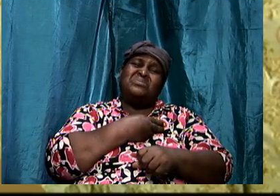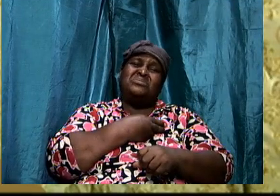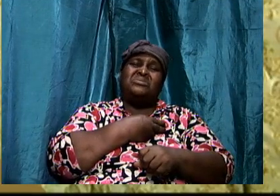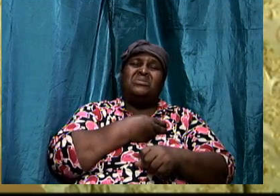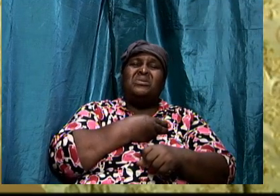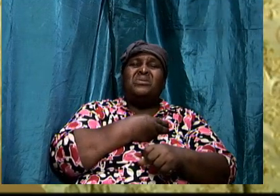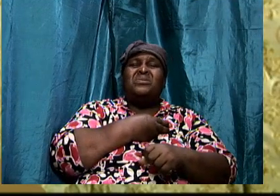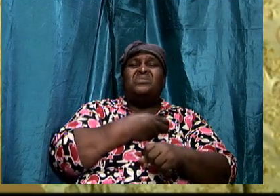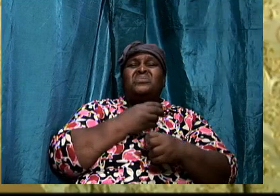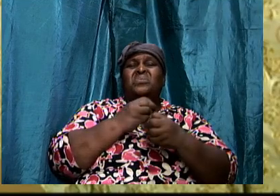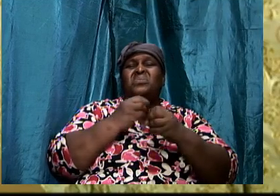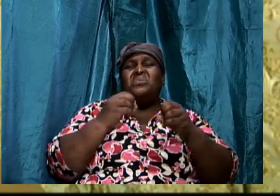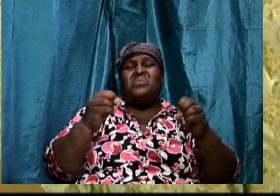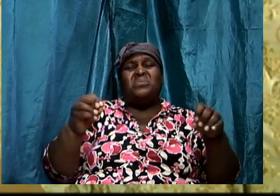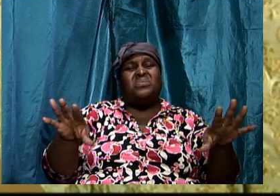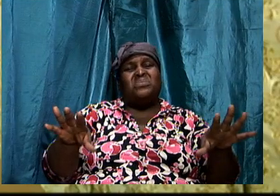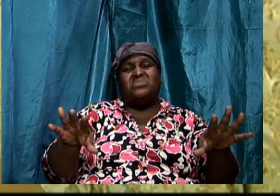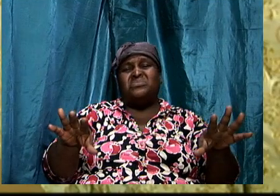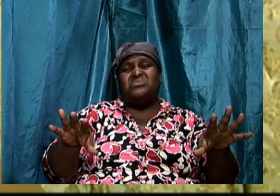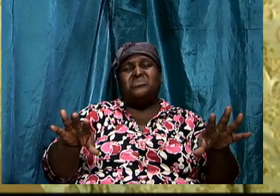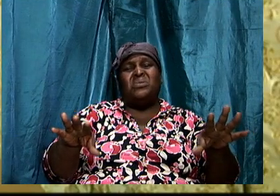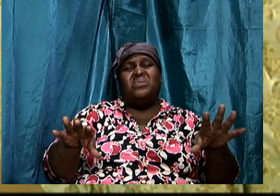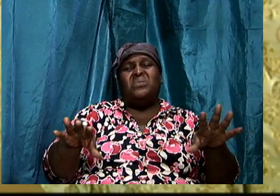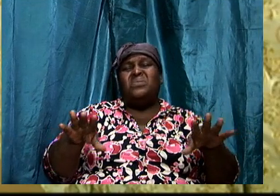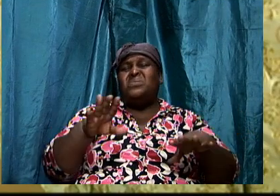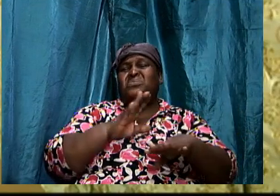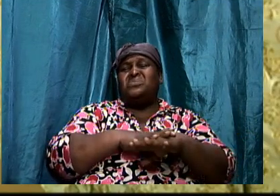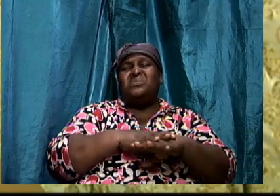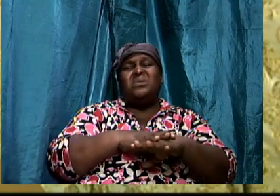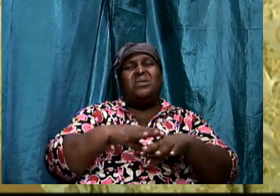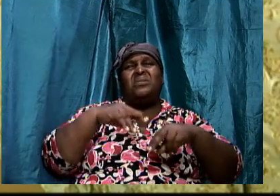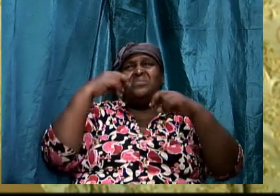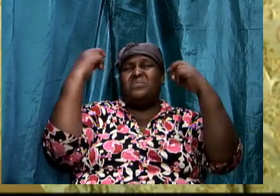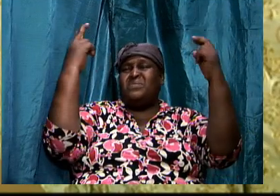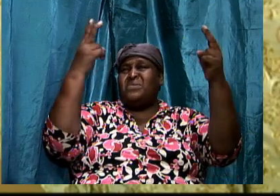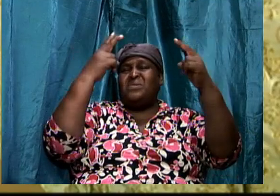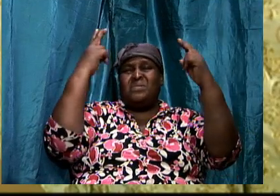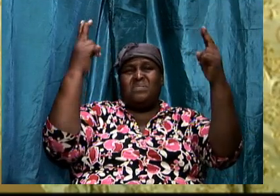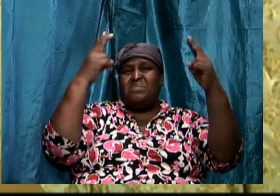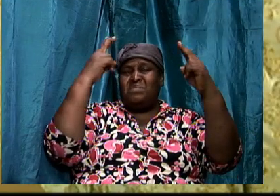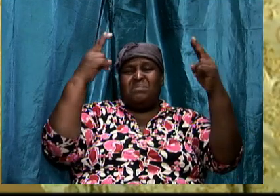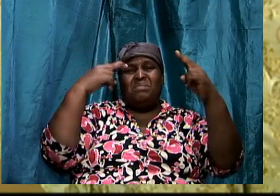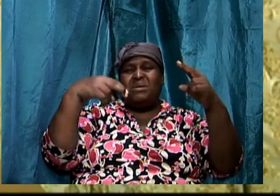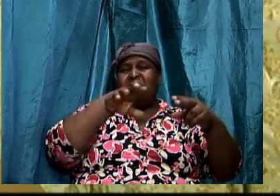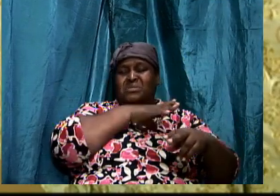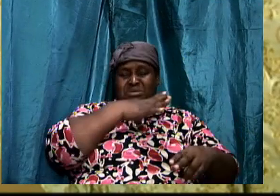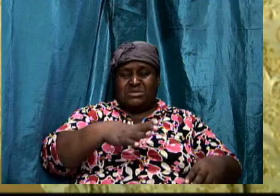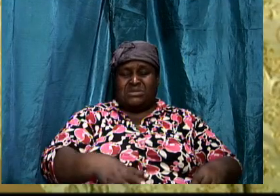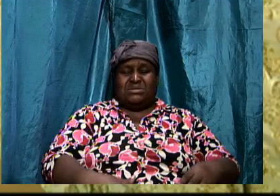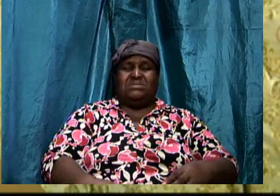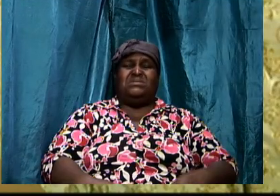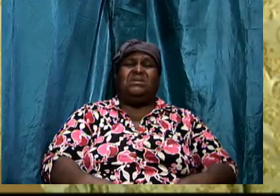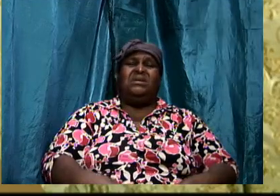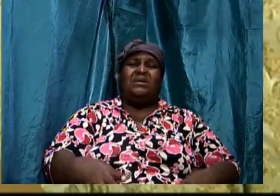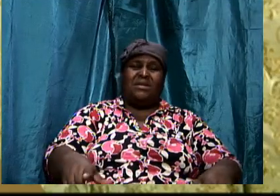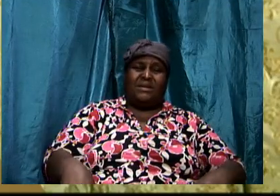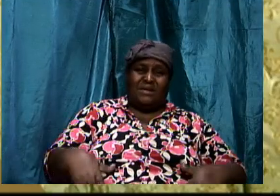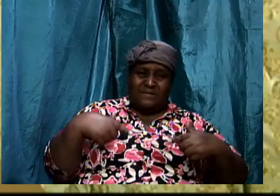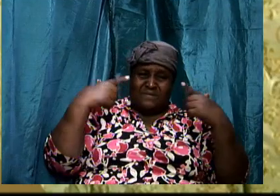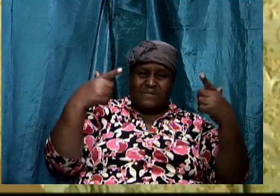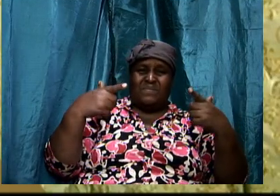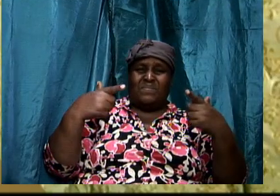our approach to positive, overcoming Christian living, is the fact that